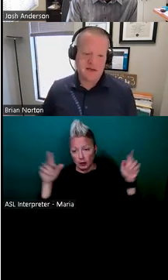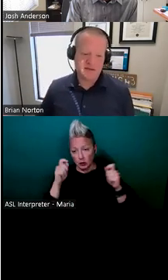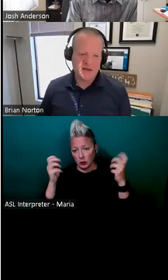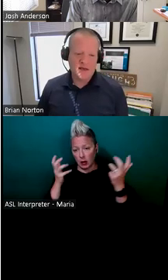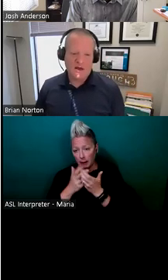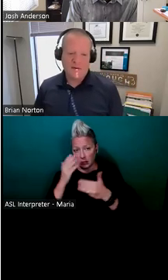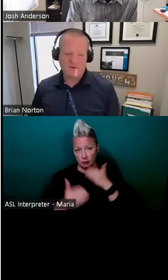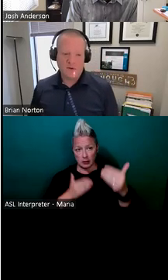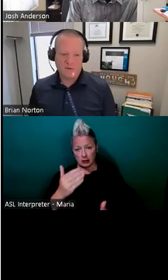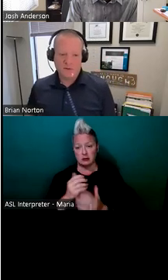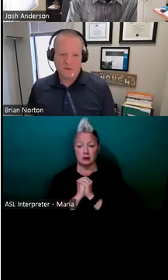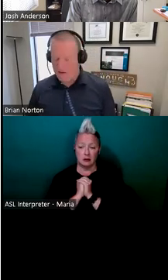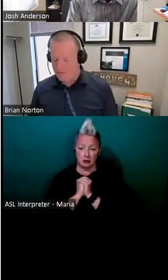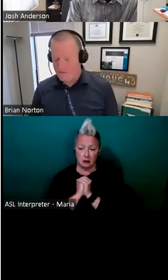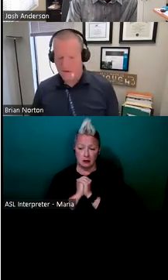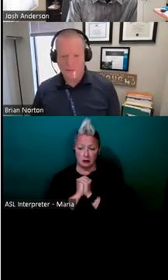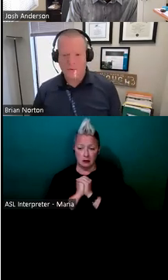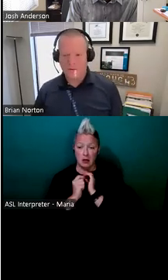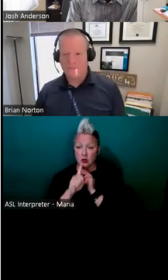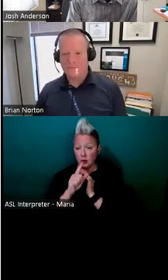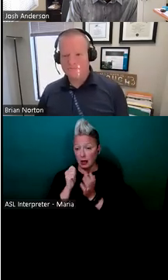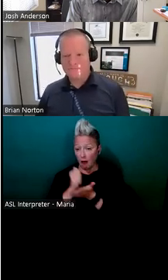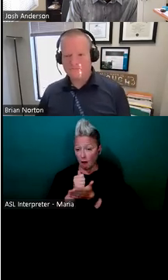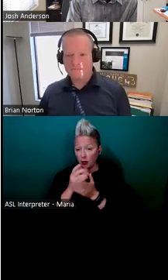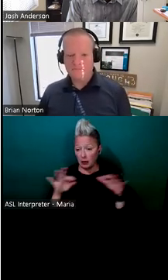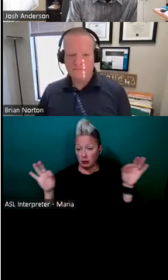process, um, is really, really helpful and important.